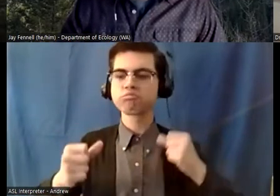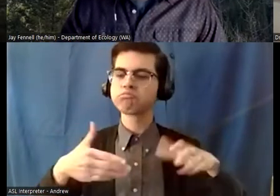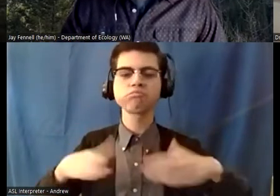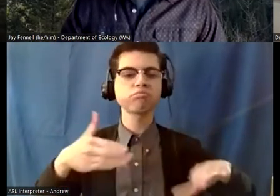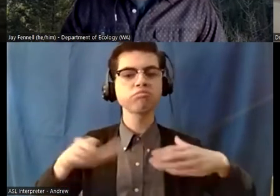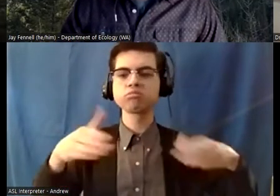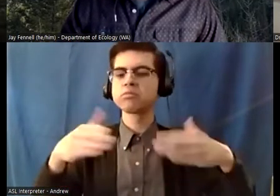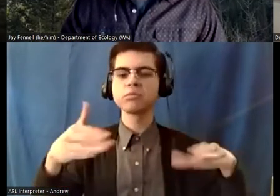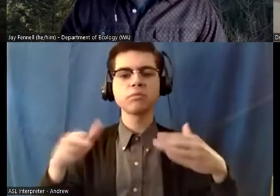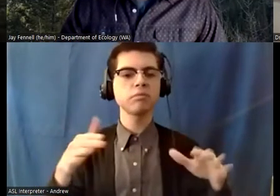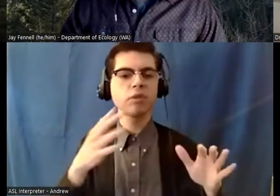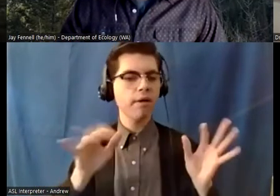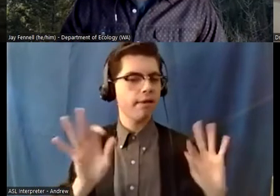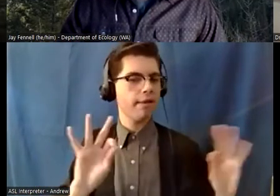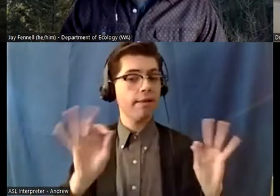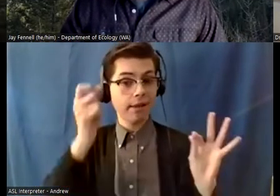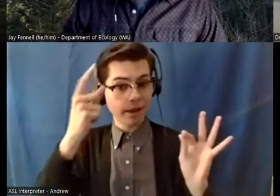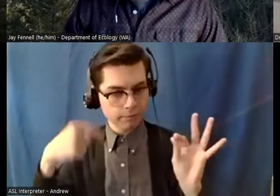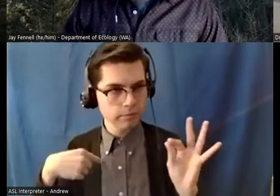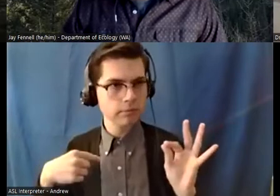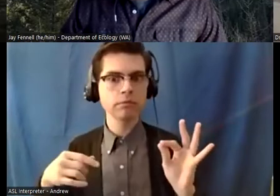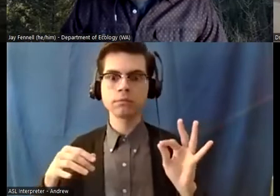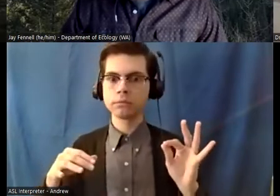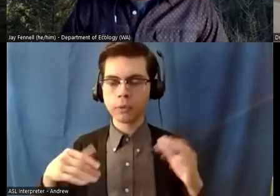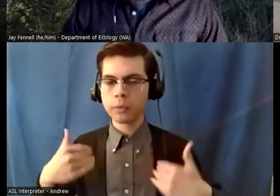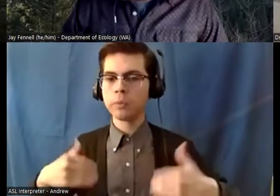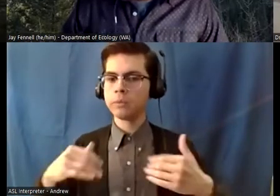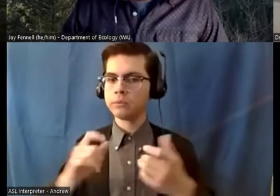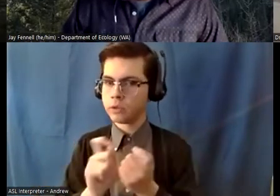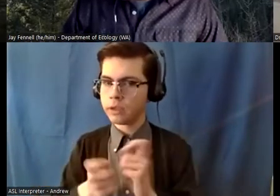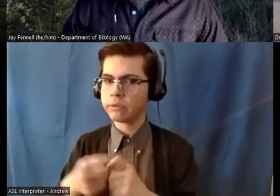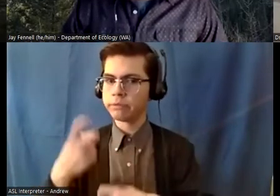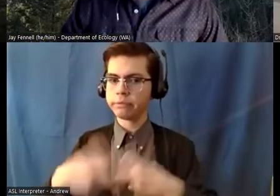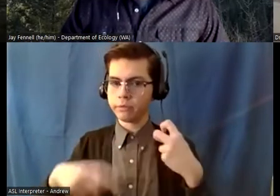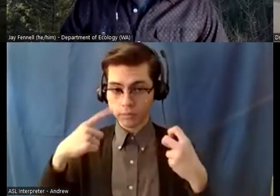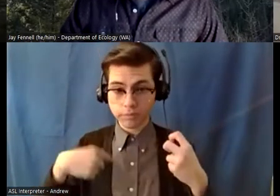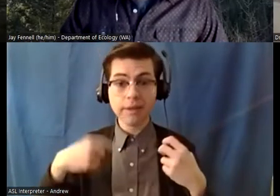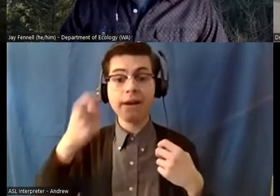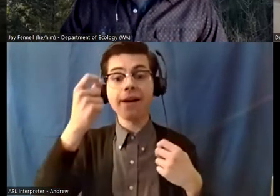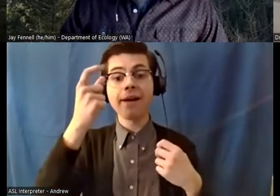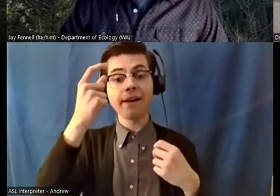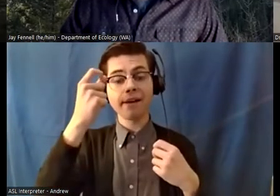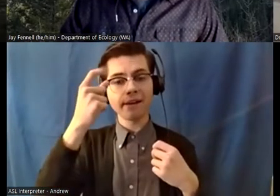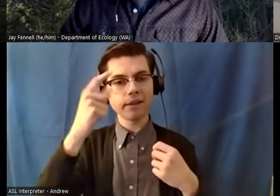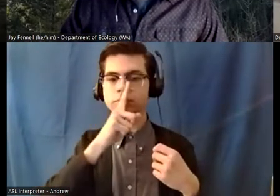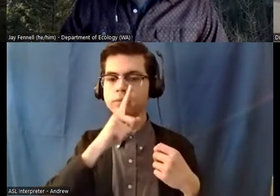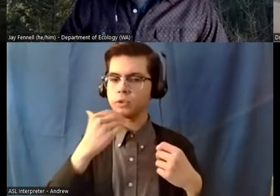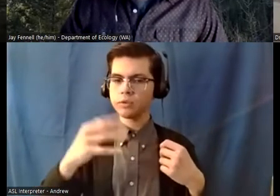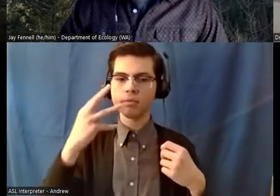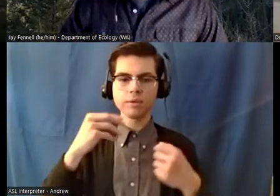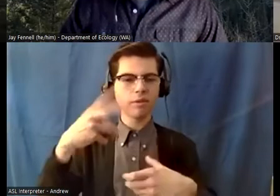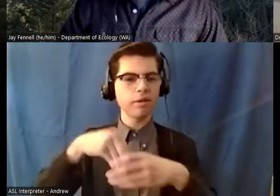um you know was really looking forward to kind of being a part of the high performance team um you know we started out